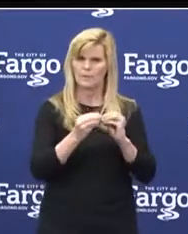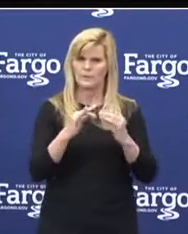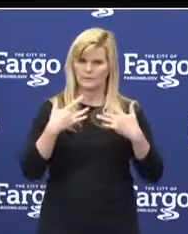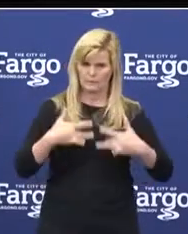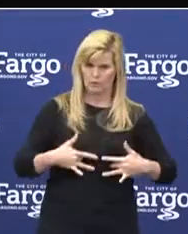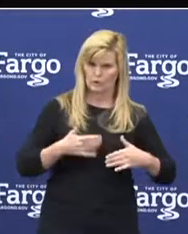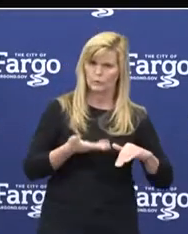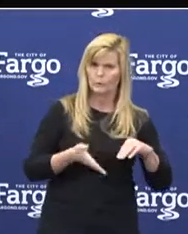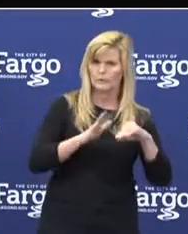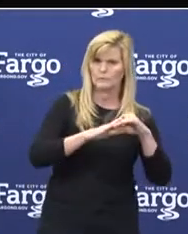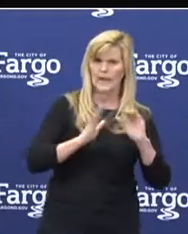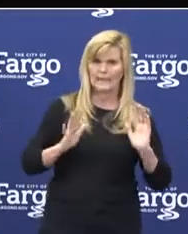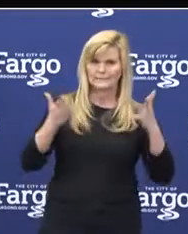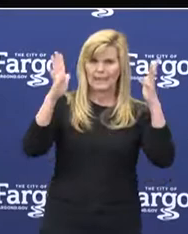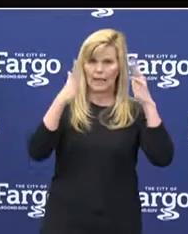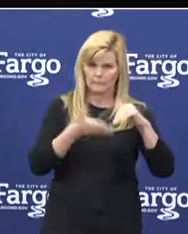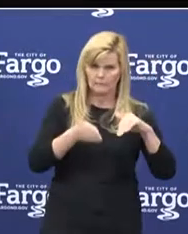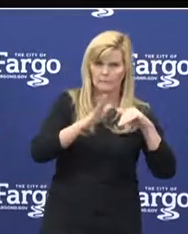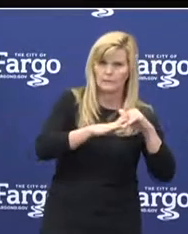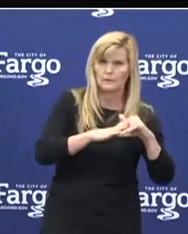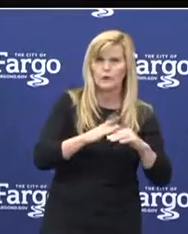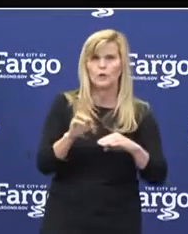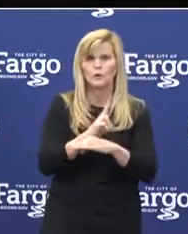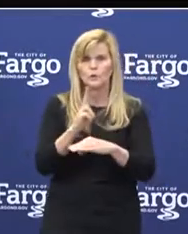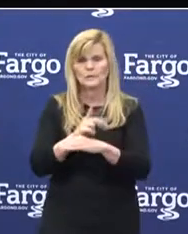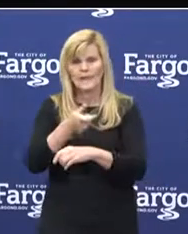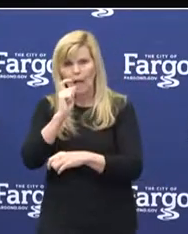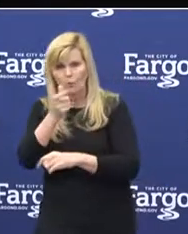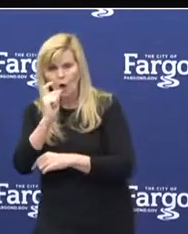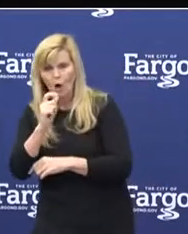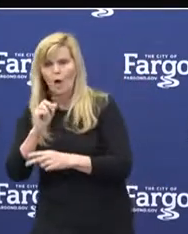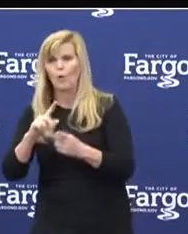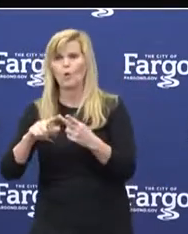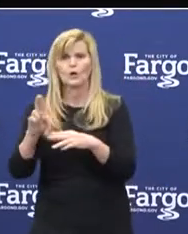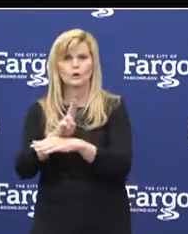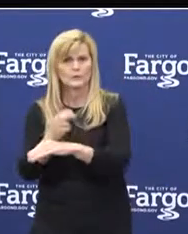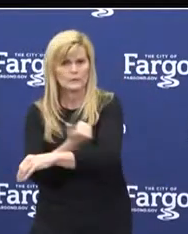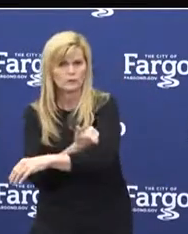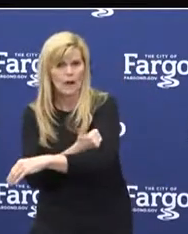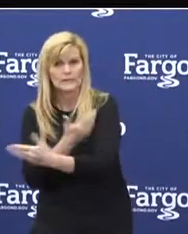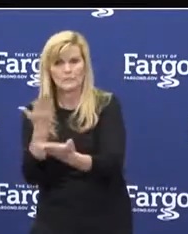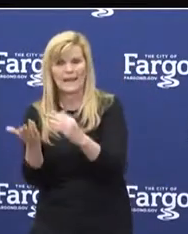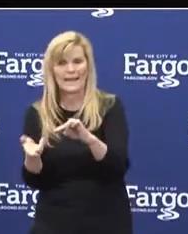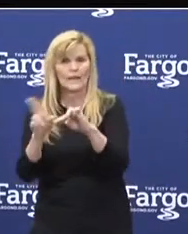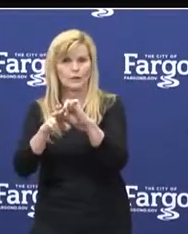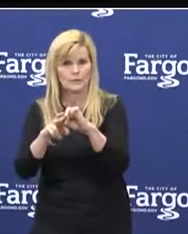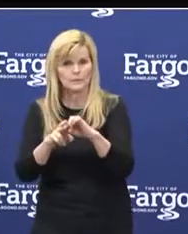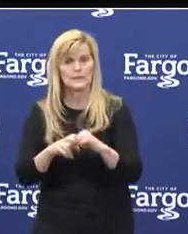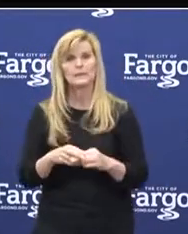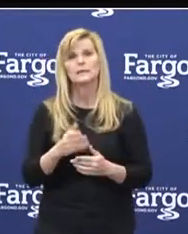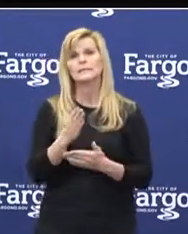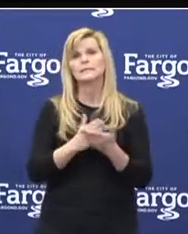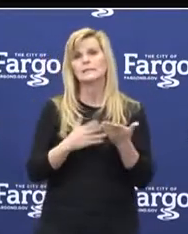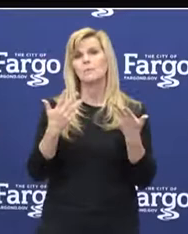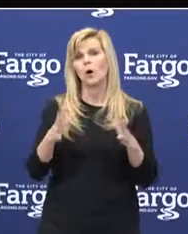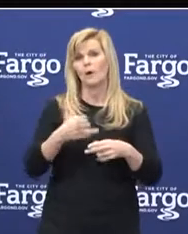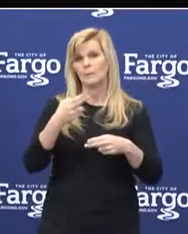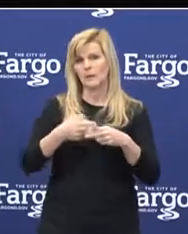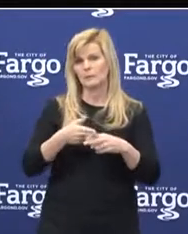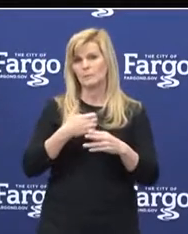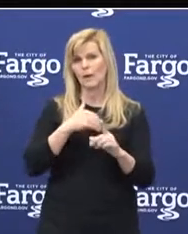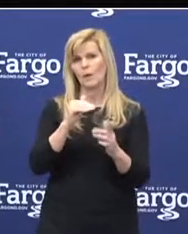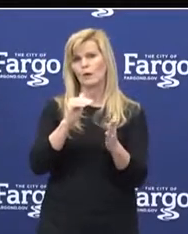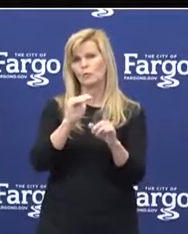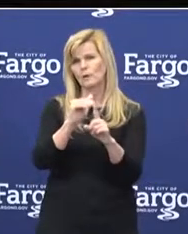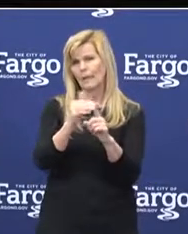anxiety, alcohol, and drug use. Some of the things that have already been mentioned that I just want to remind people that